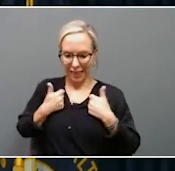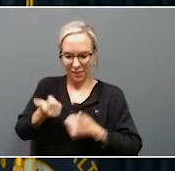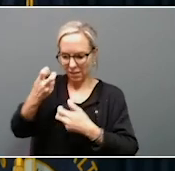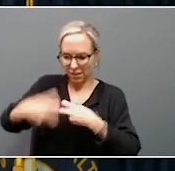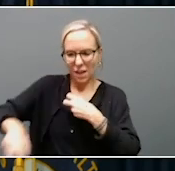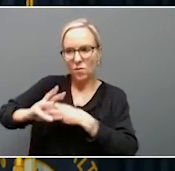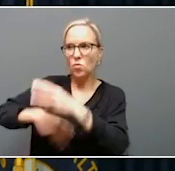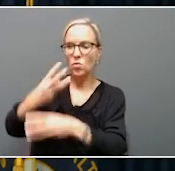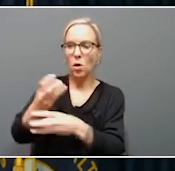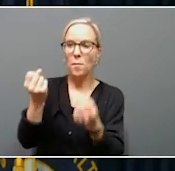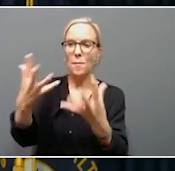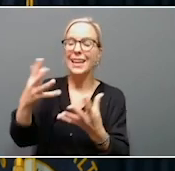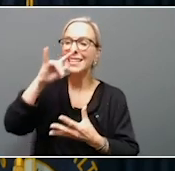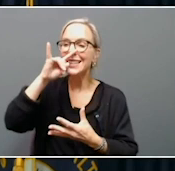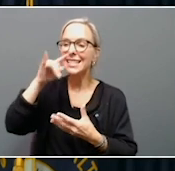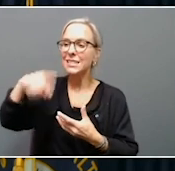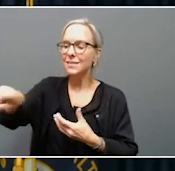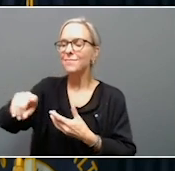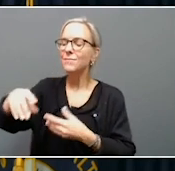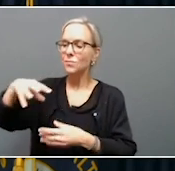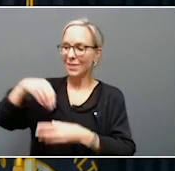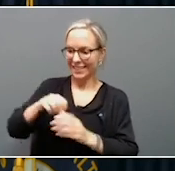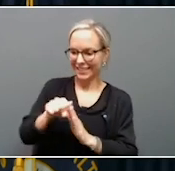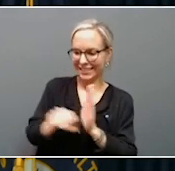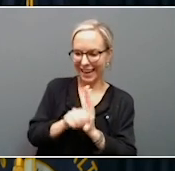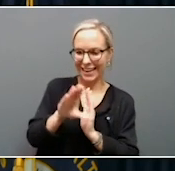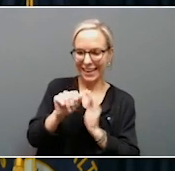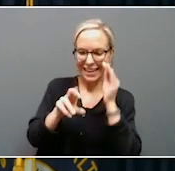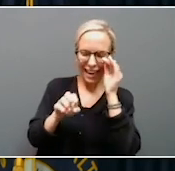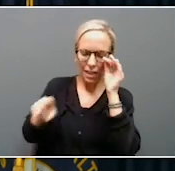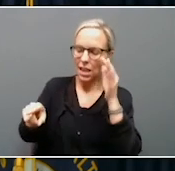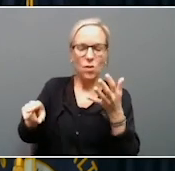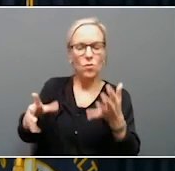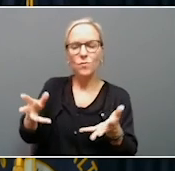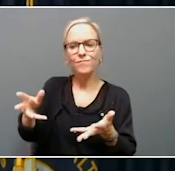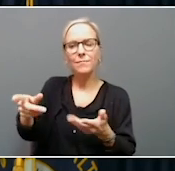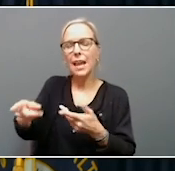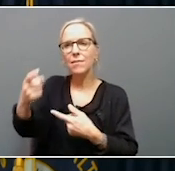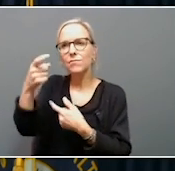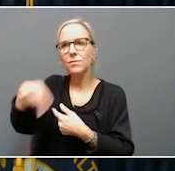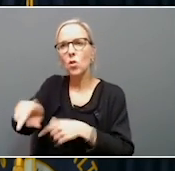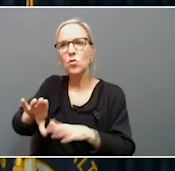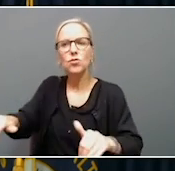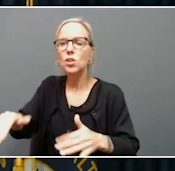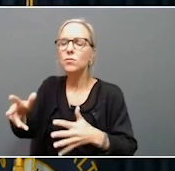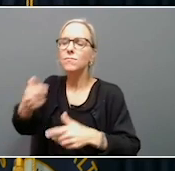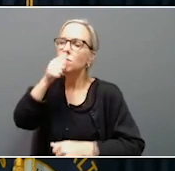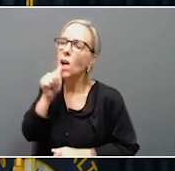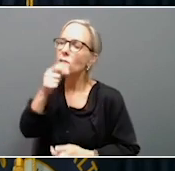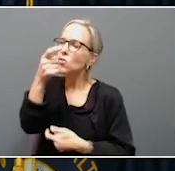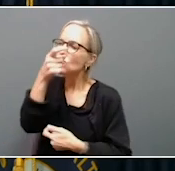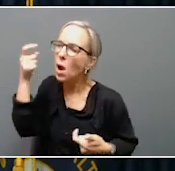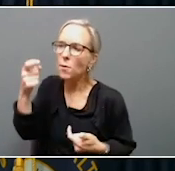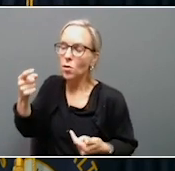care have been abused in horrific ways, have undergone trauma that most of us can't imagine.